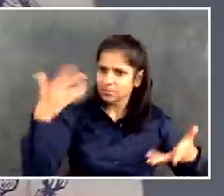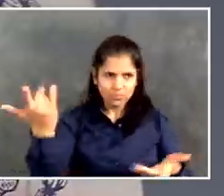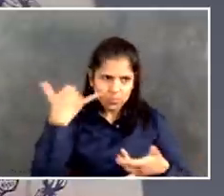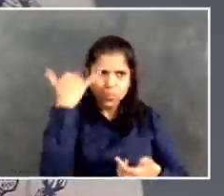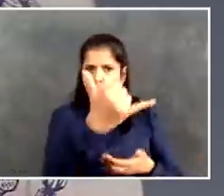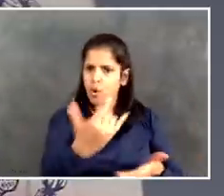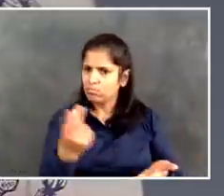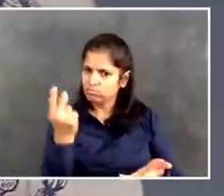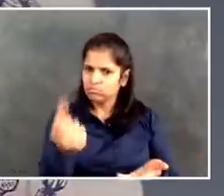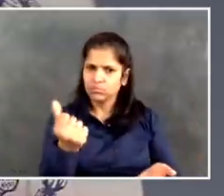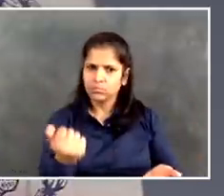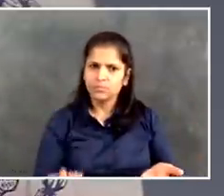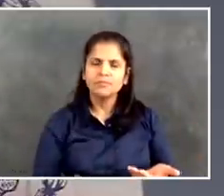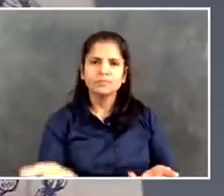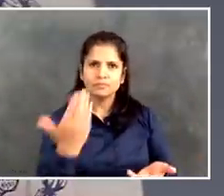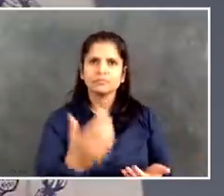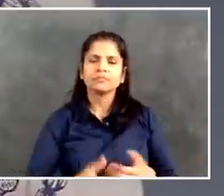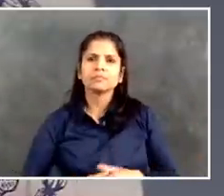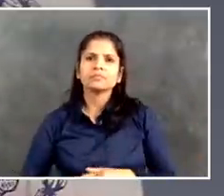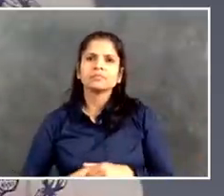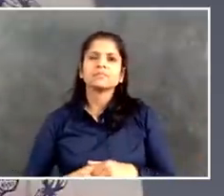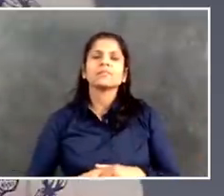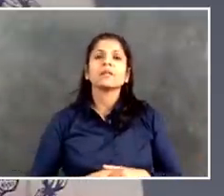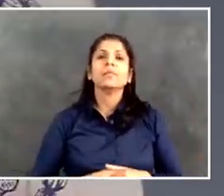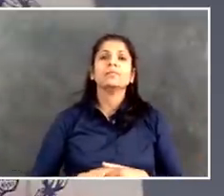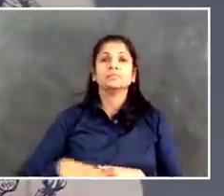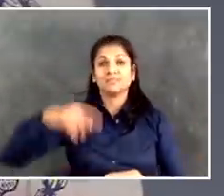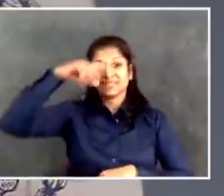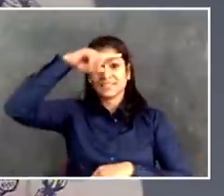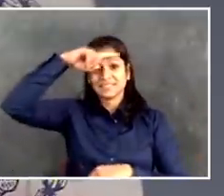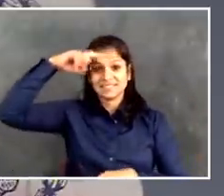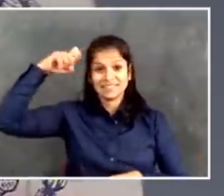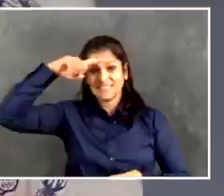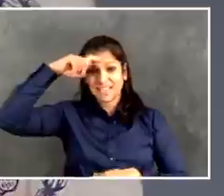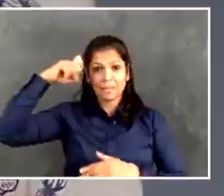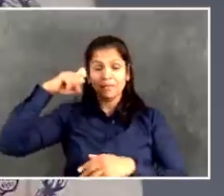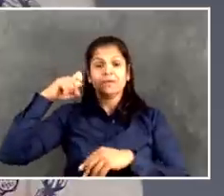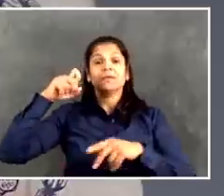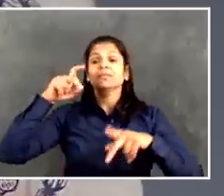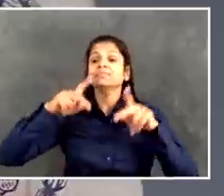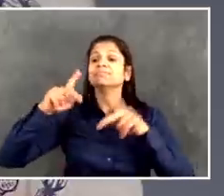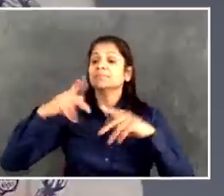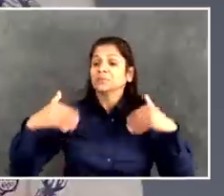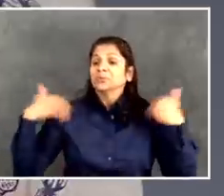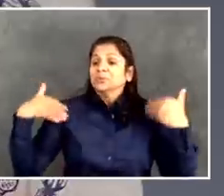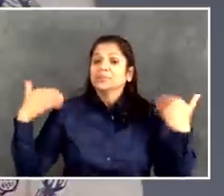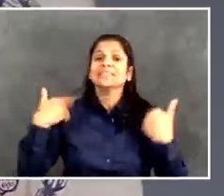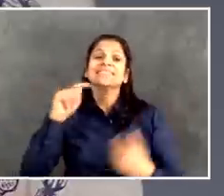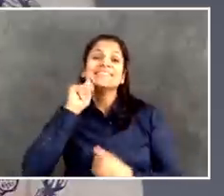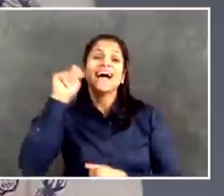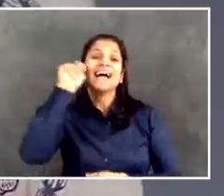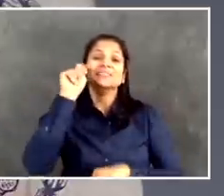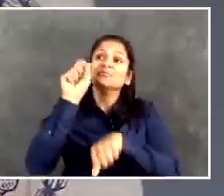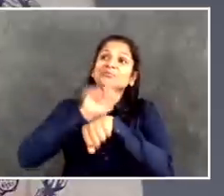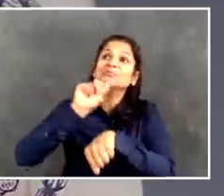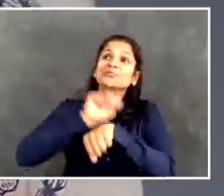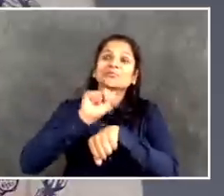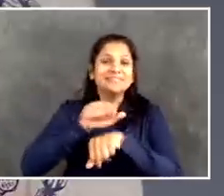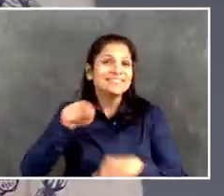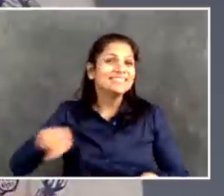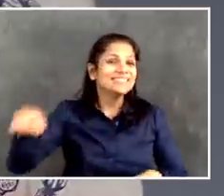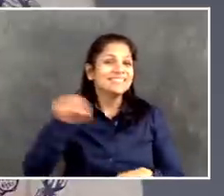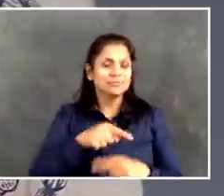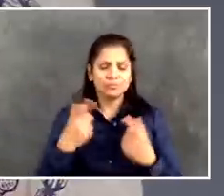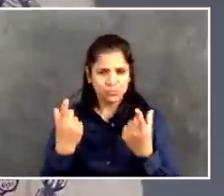Rima, again, there's there's the first reality with summer youth was we had